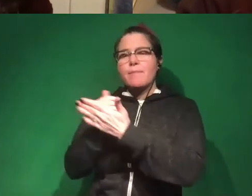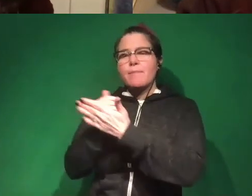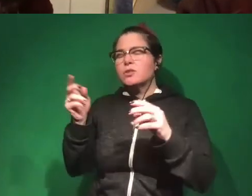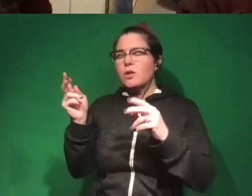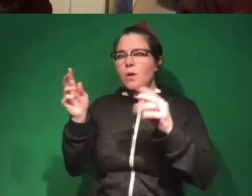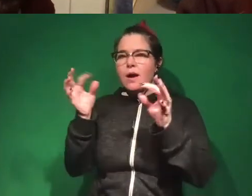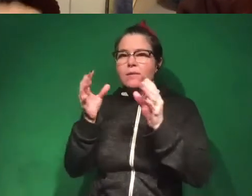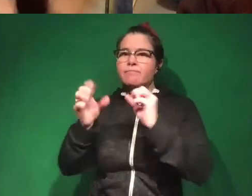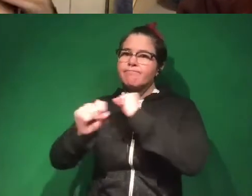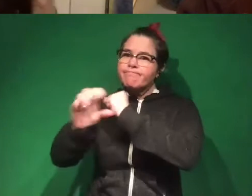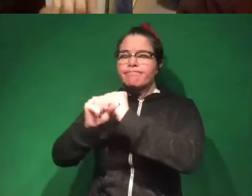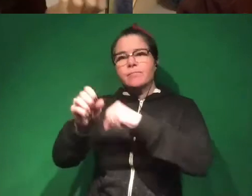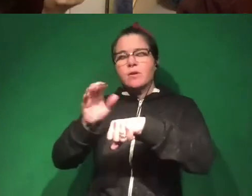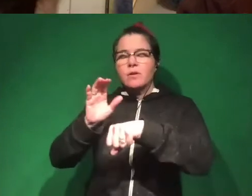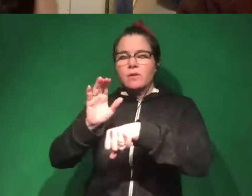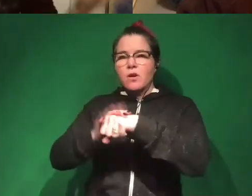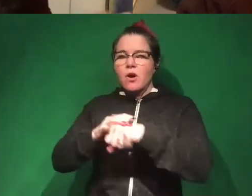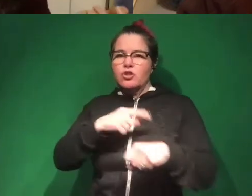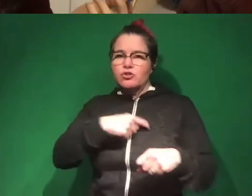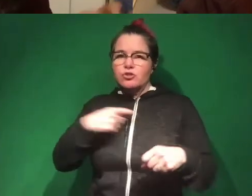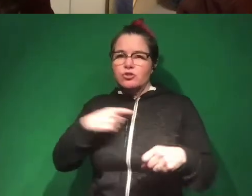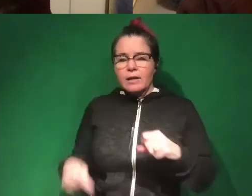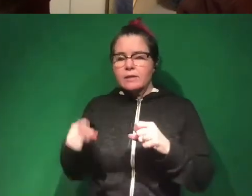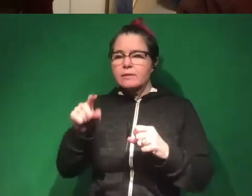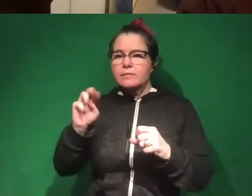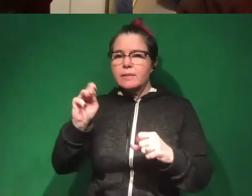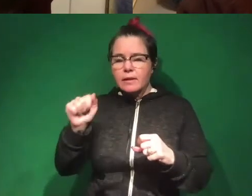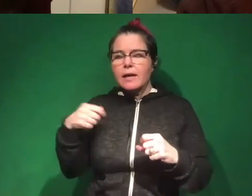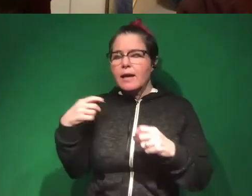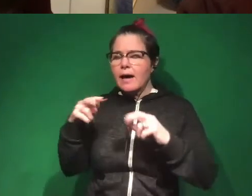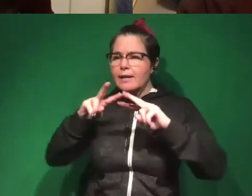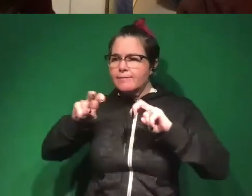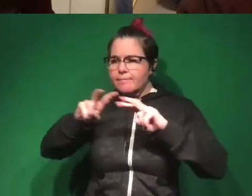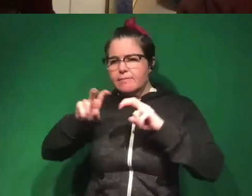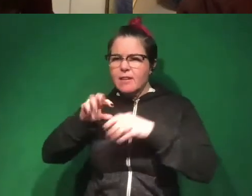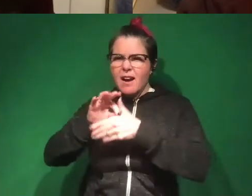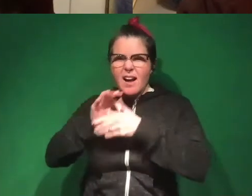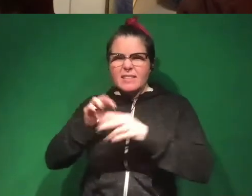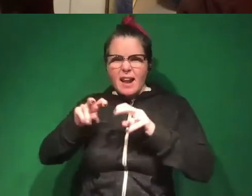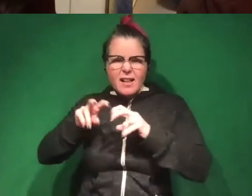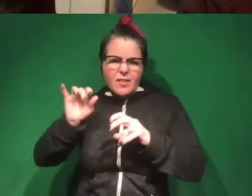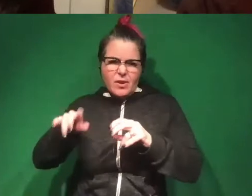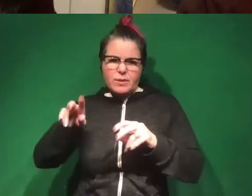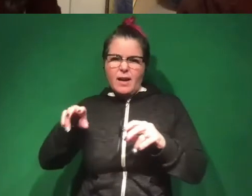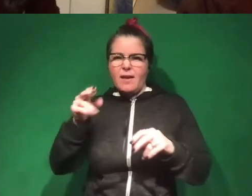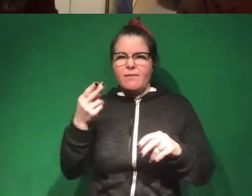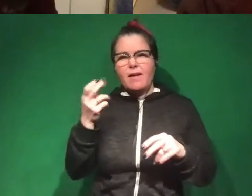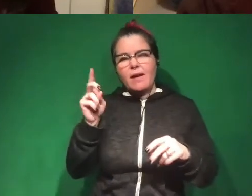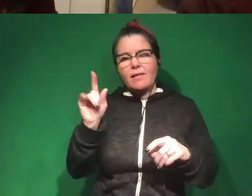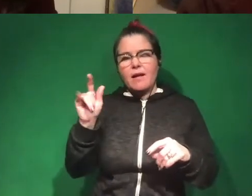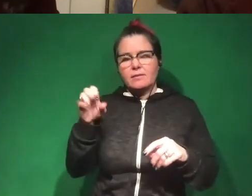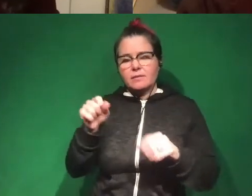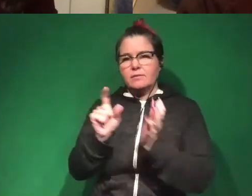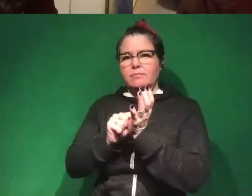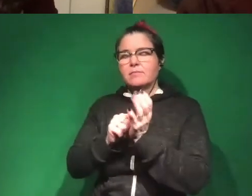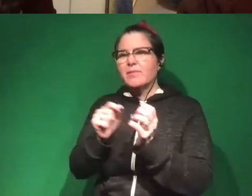in the Chinese media and then do content analysis around those headlines. And most of that, you know, it's very challenging because you're working in